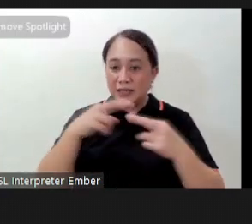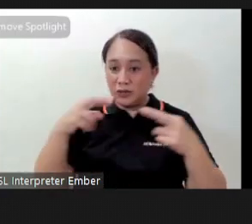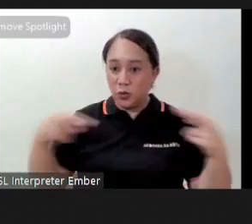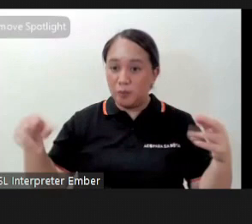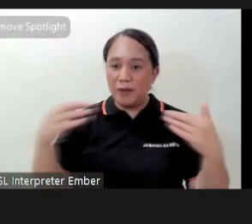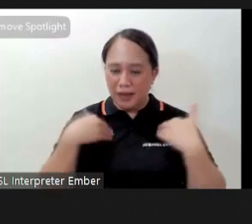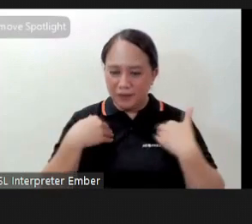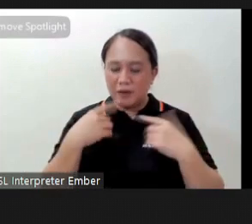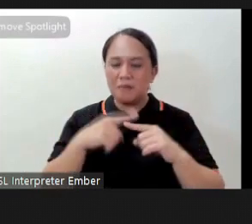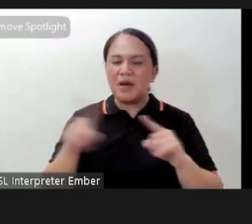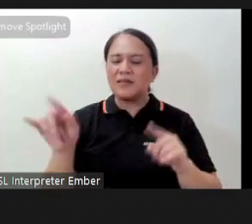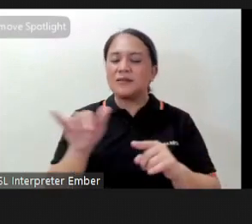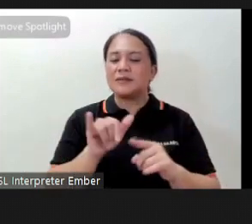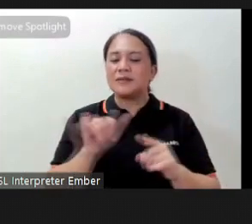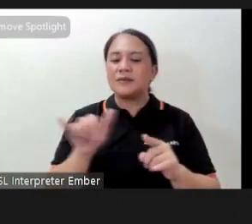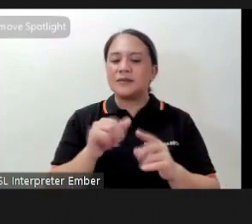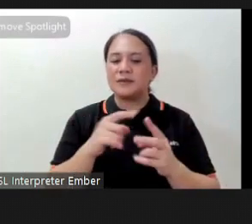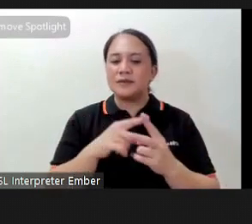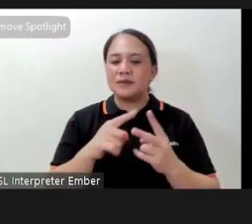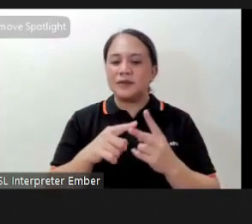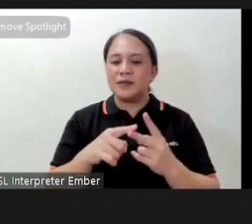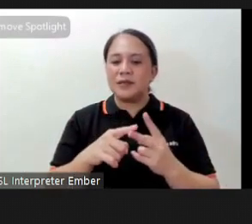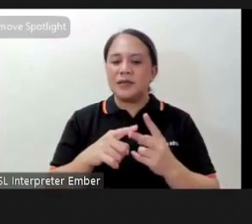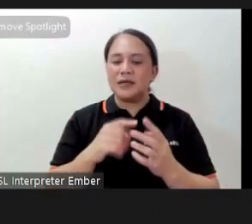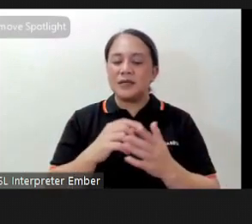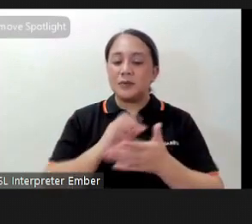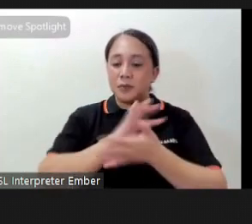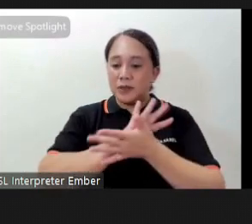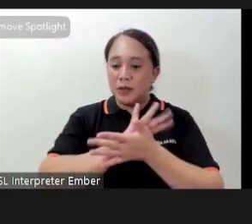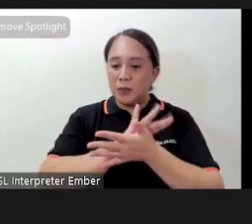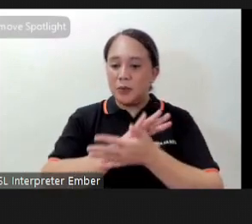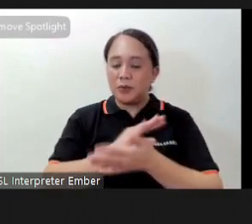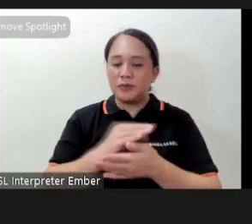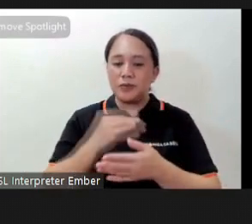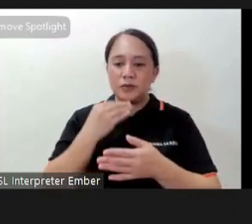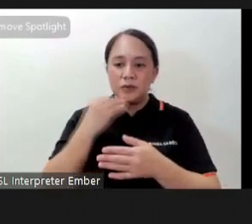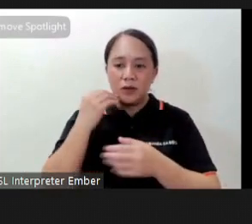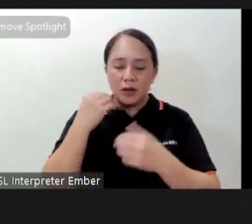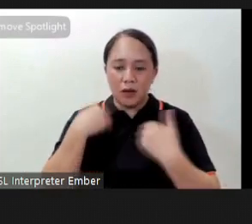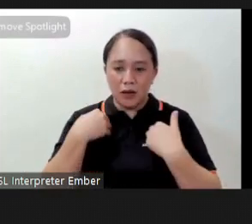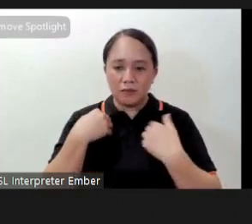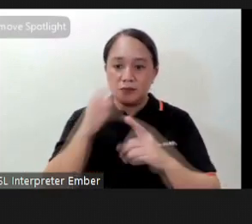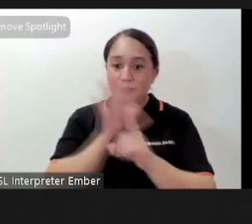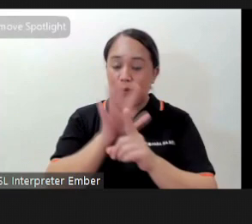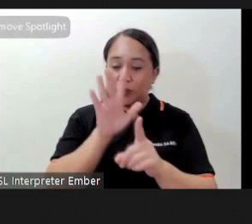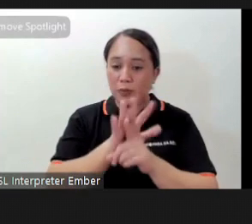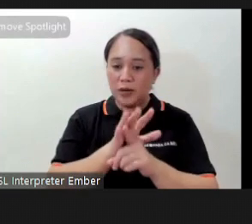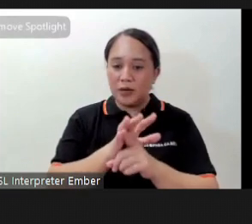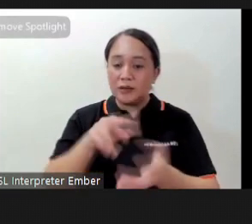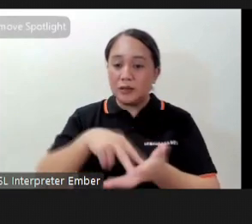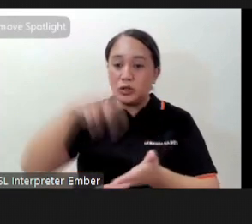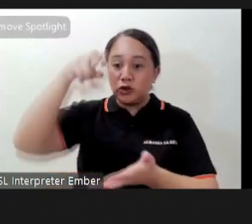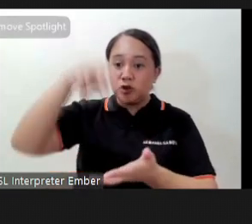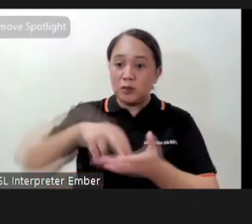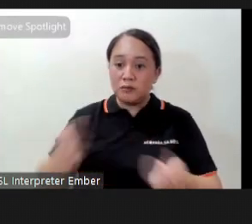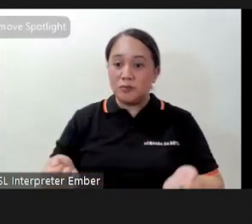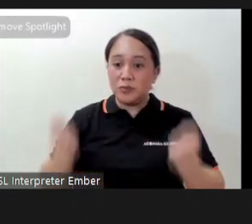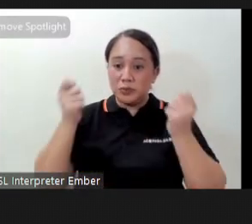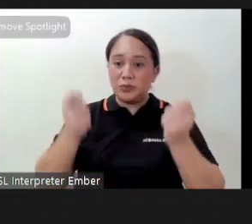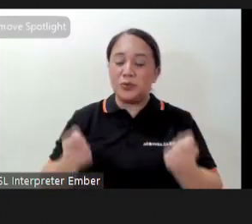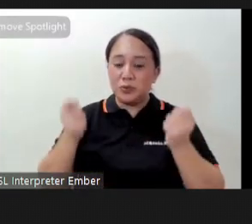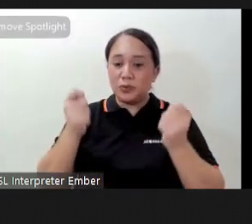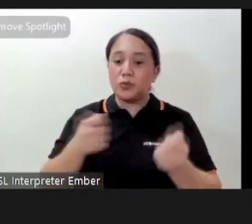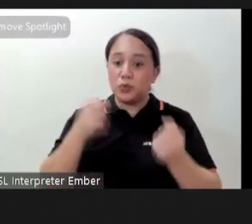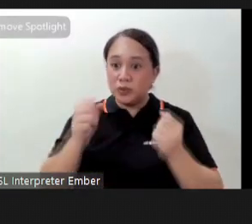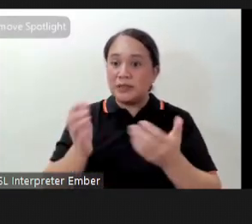similarities end there during the pandemic when home workouts were becoming popular jump rope became a accessible tool